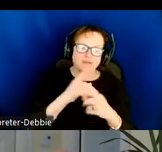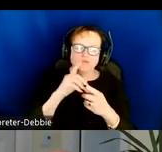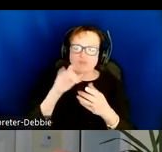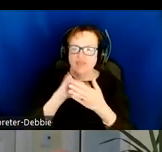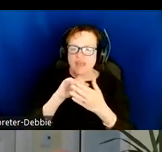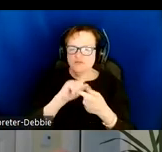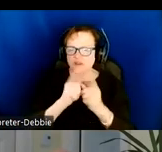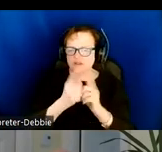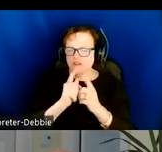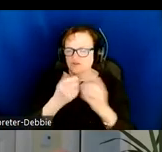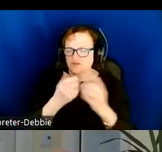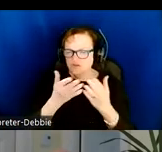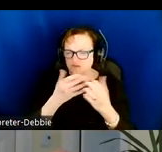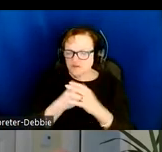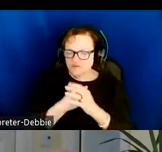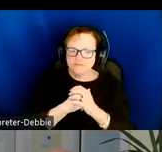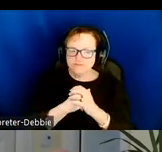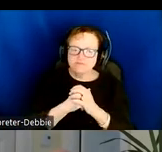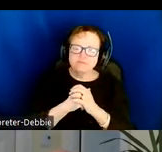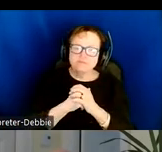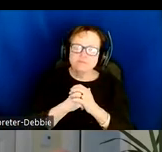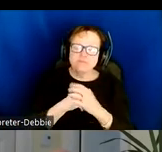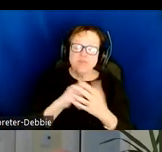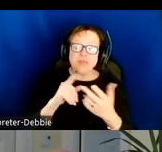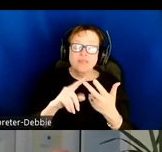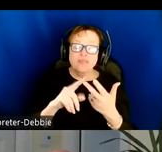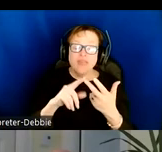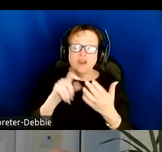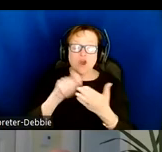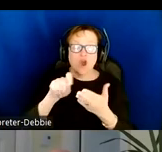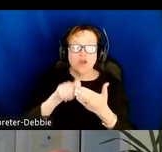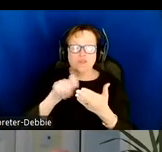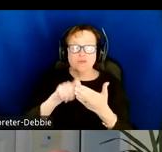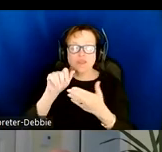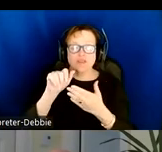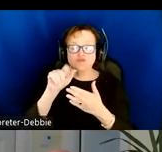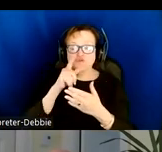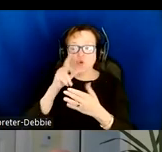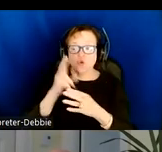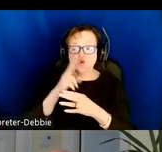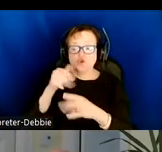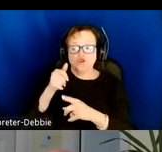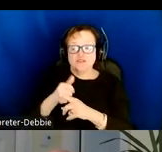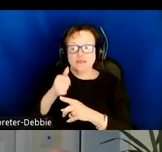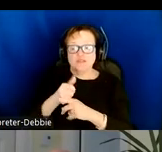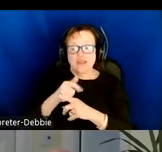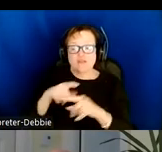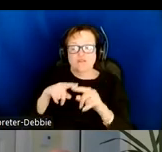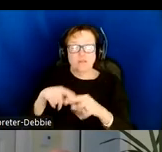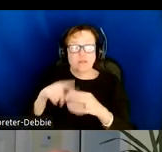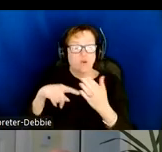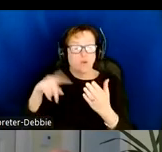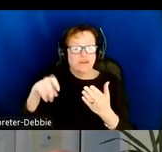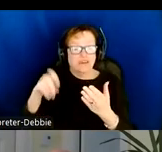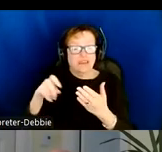finally, we're hoping to add authoring tools so that users themselves and other content creators